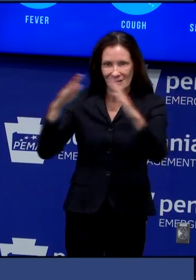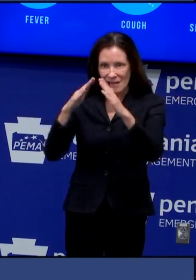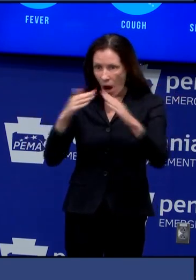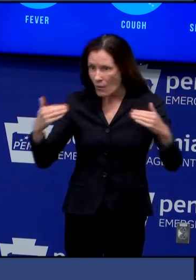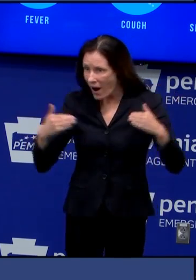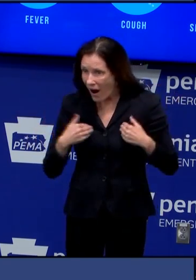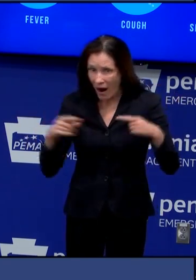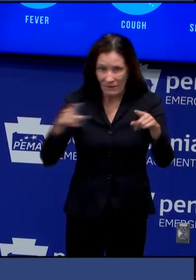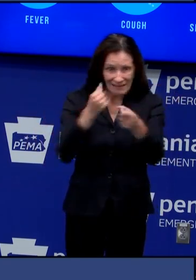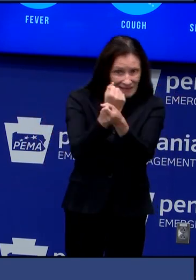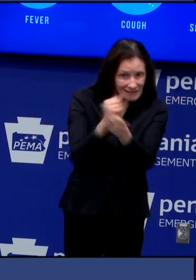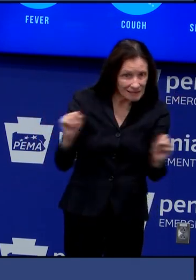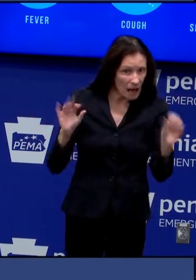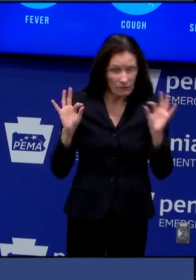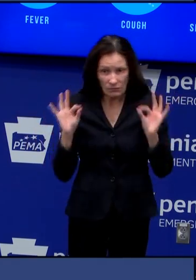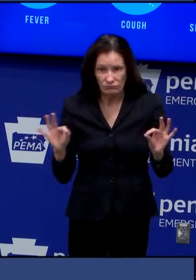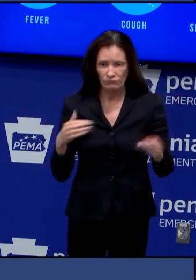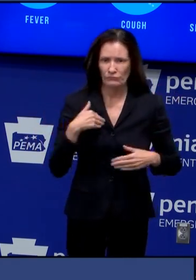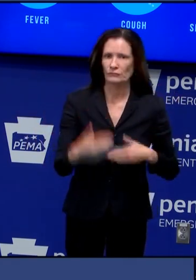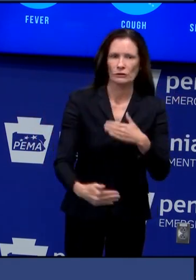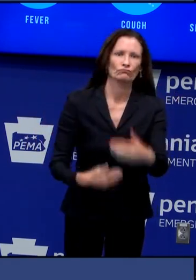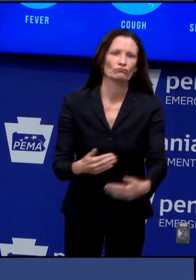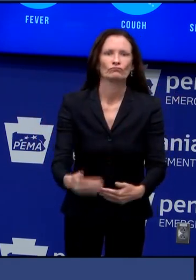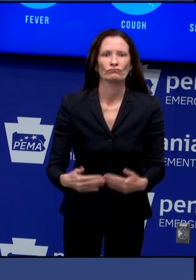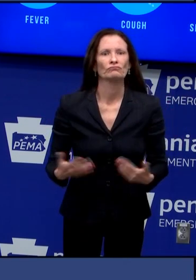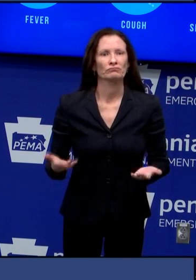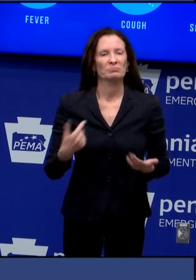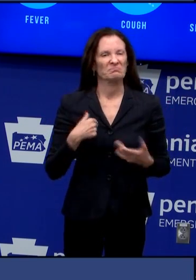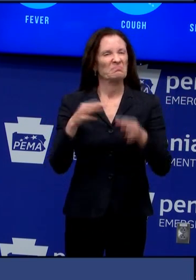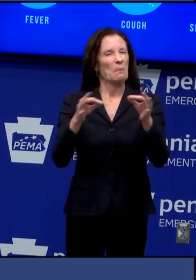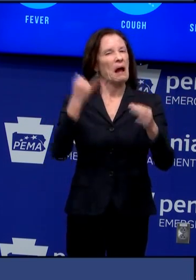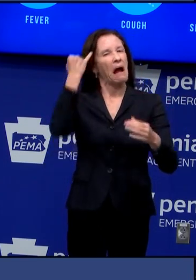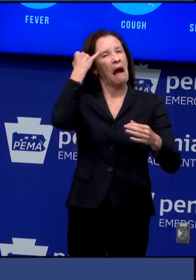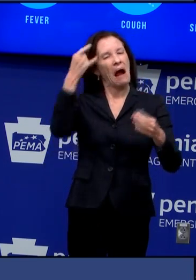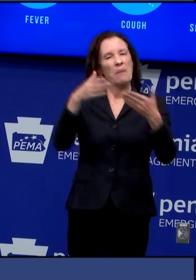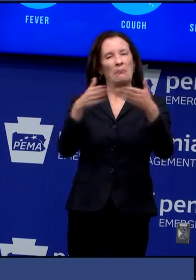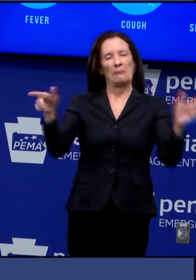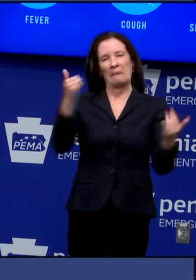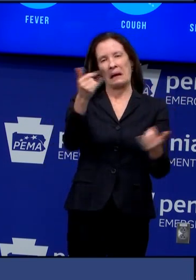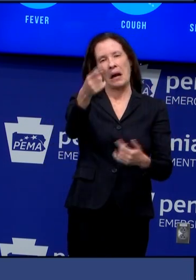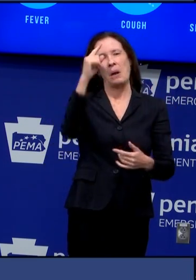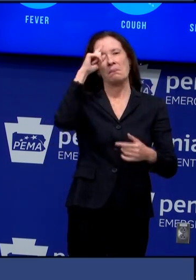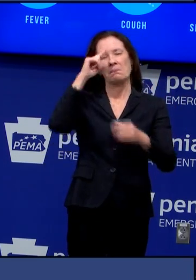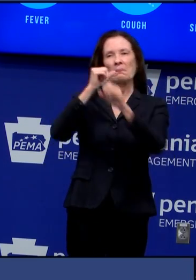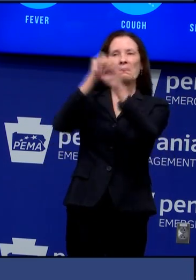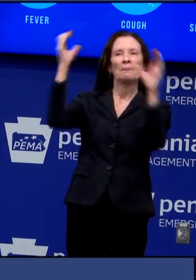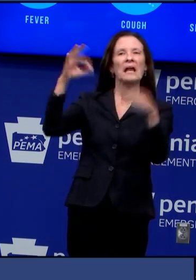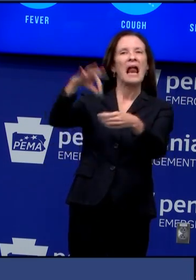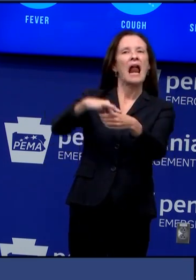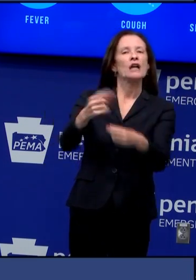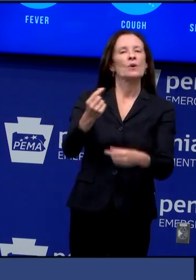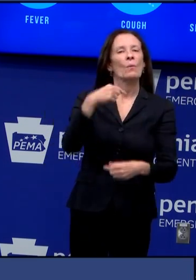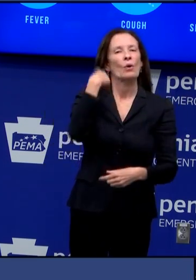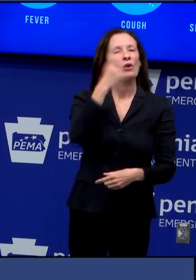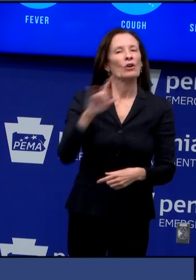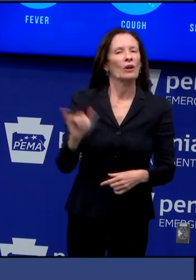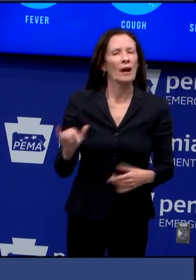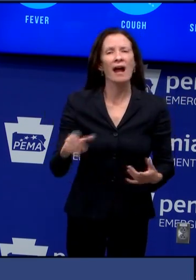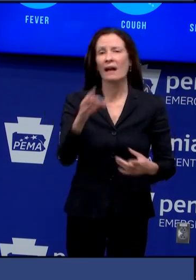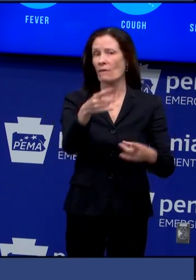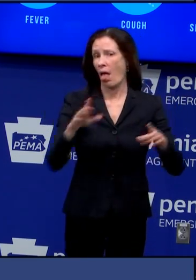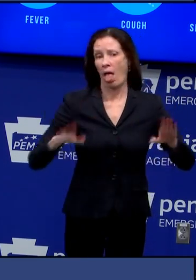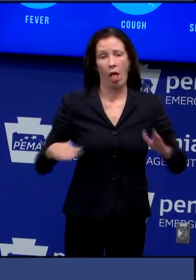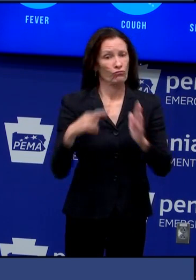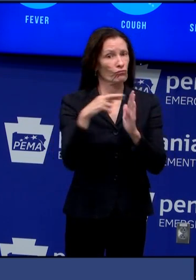so those are that's an overview of the plans for the upcoming election for those not registered to vote keep in